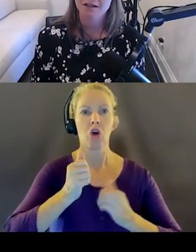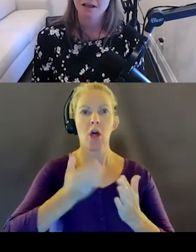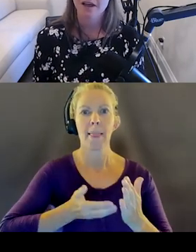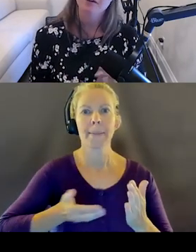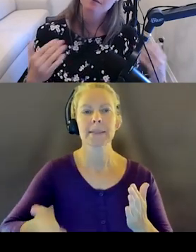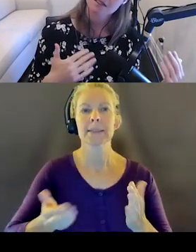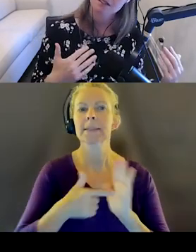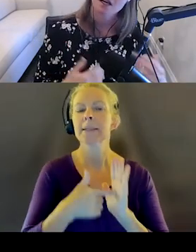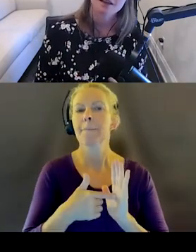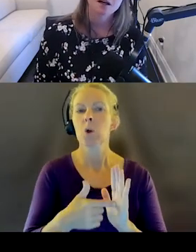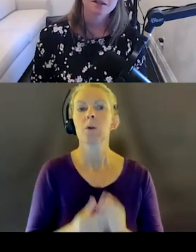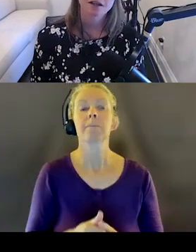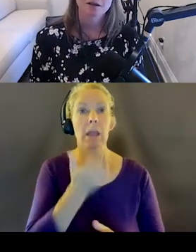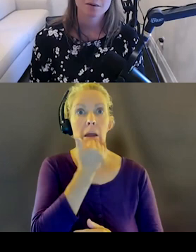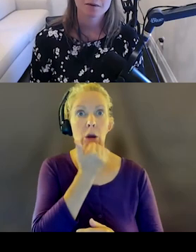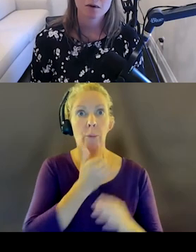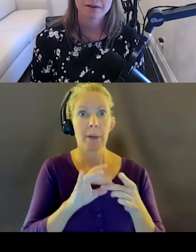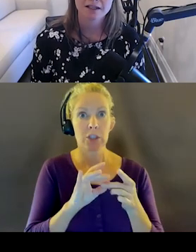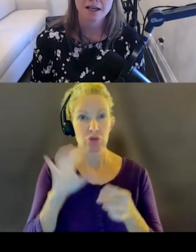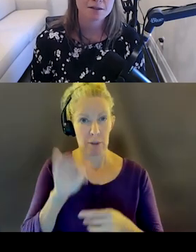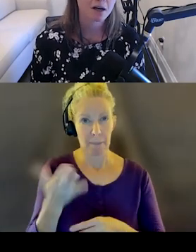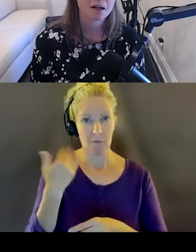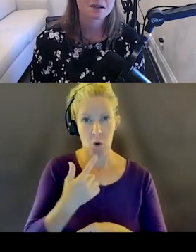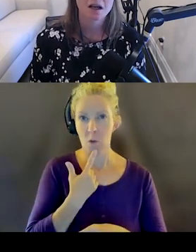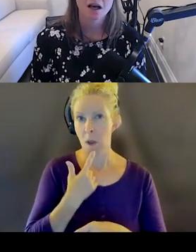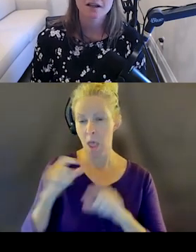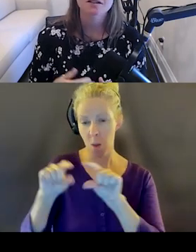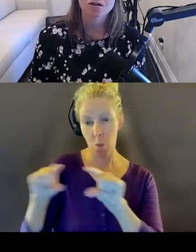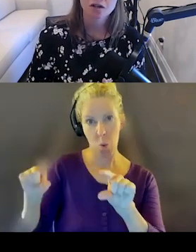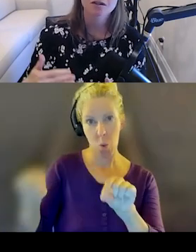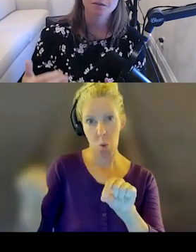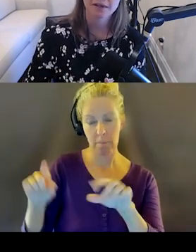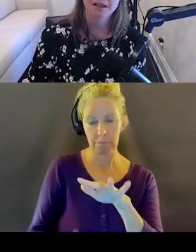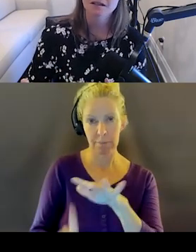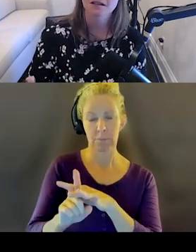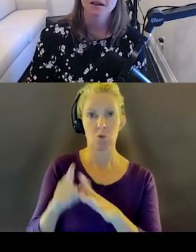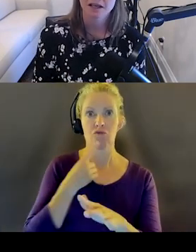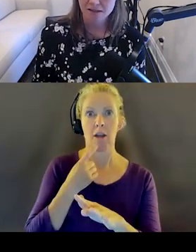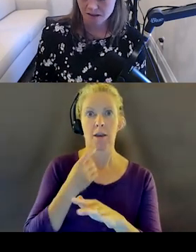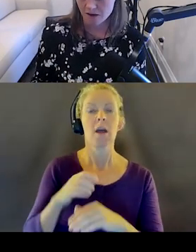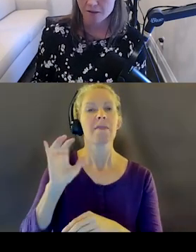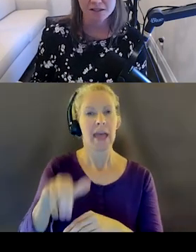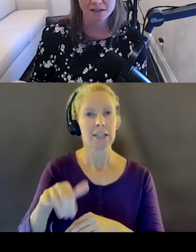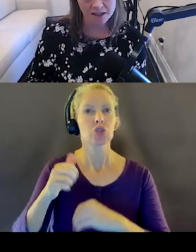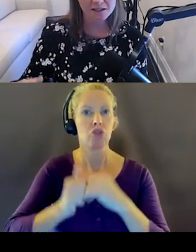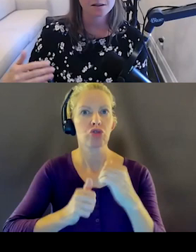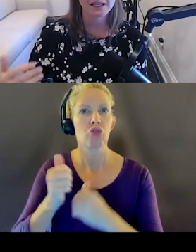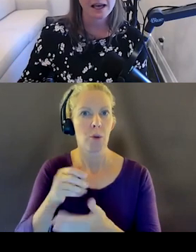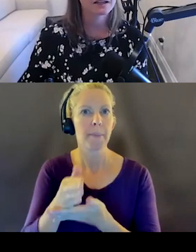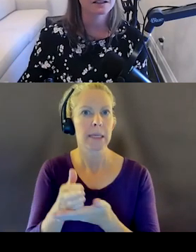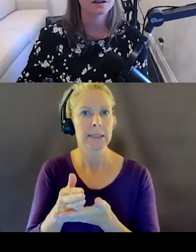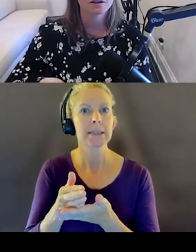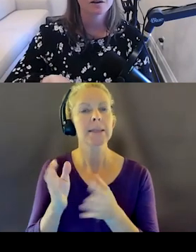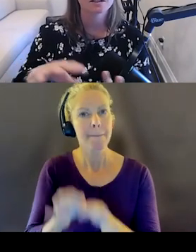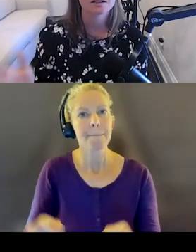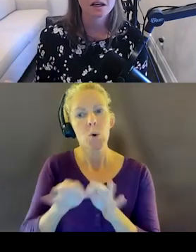is the error message that I was talking about before for that text box. That's a structural piece, that error message that needs to be